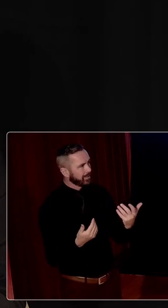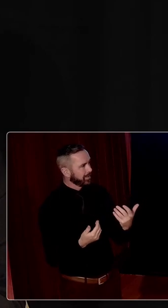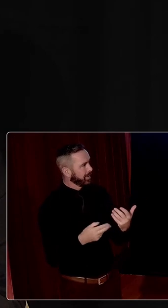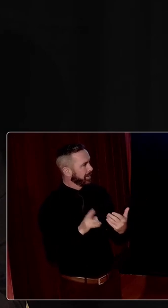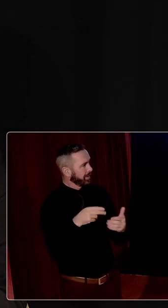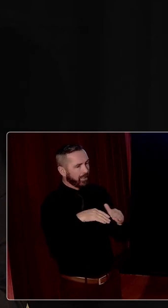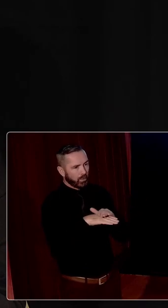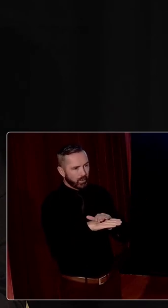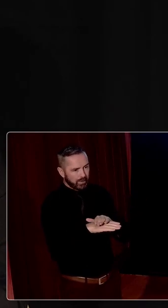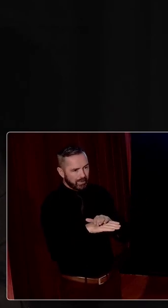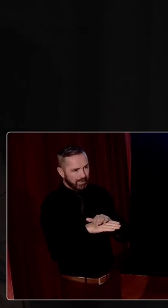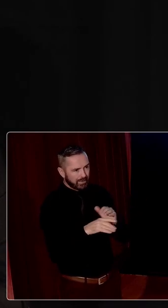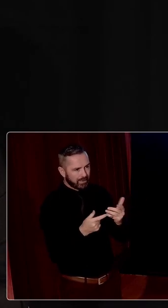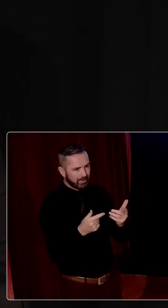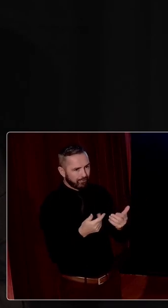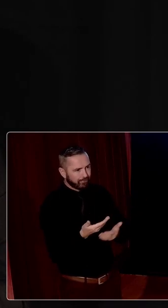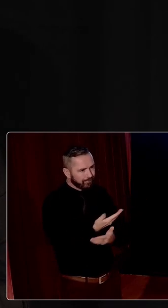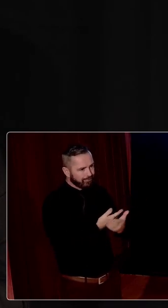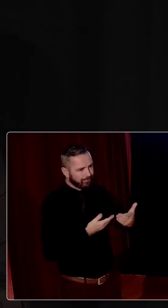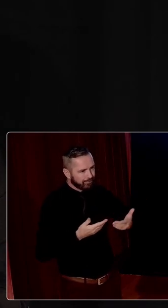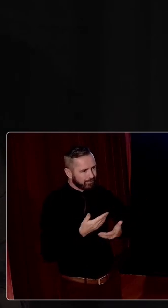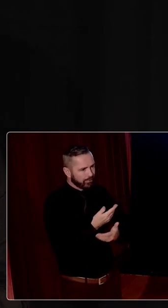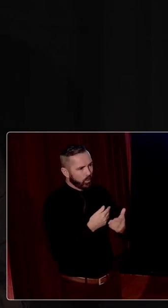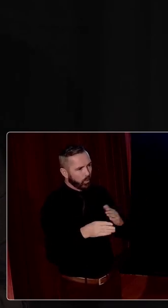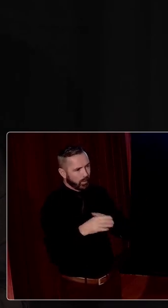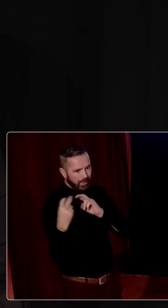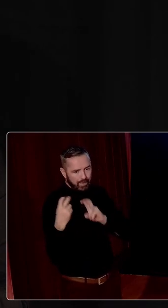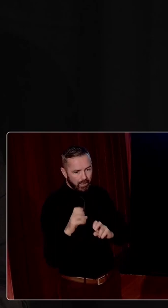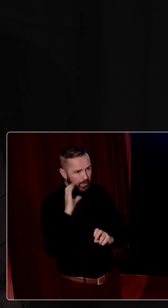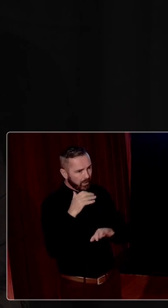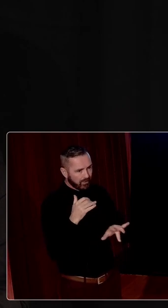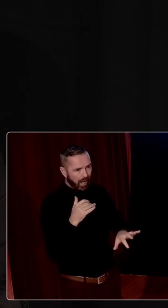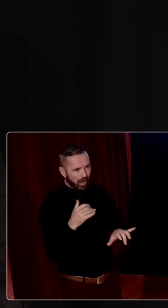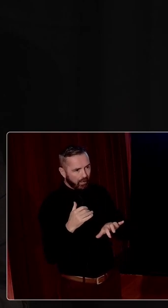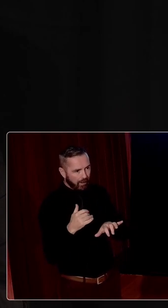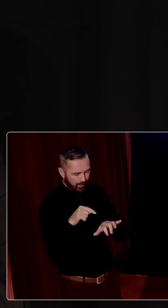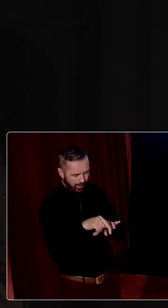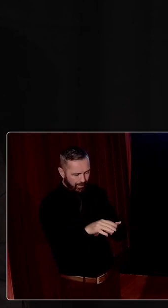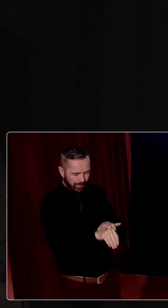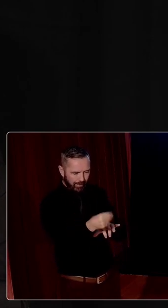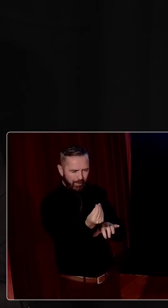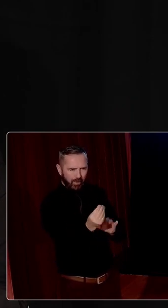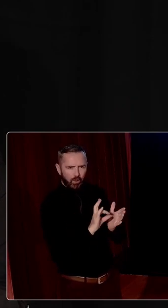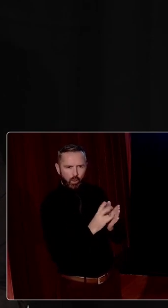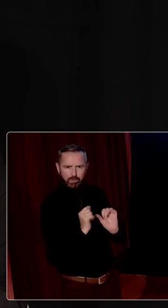these in-depth analysis because of the archival, the quality of the archival material.